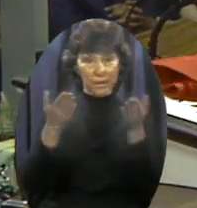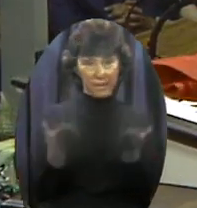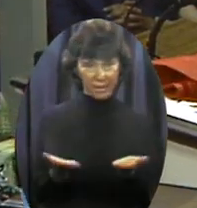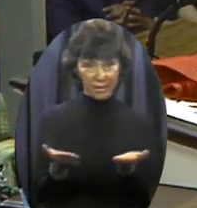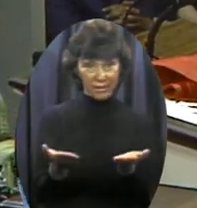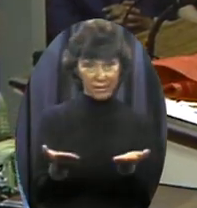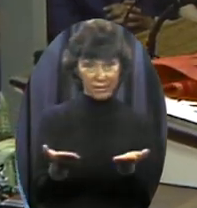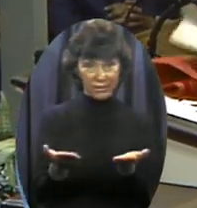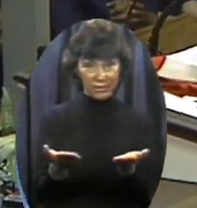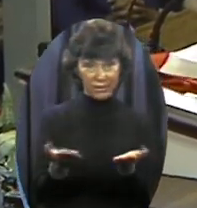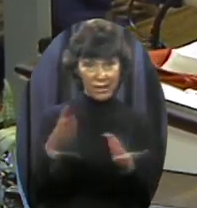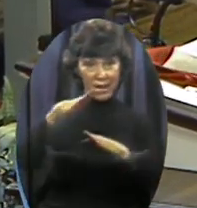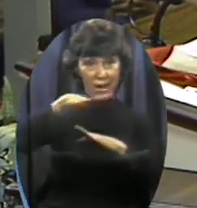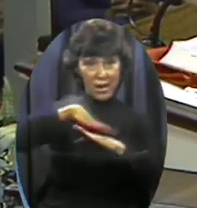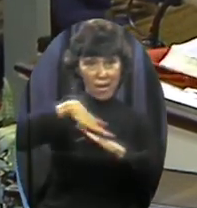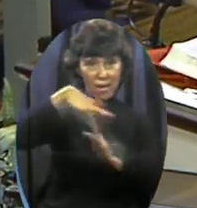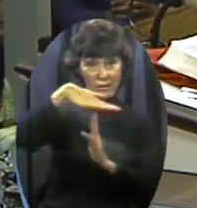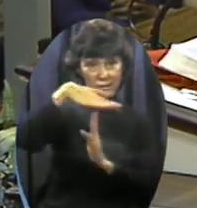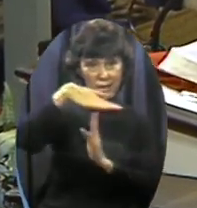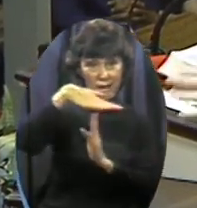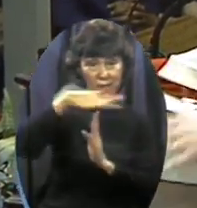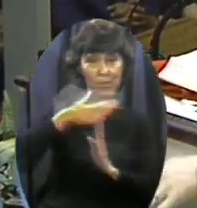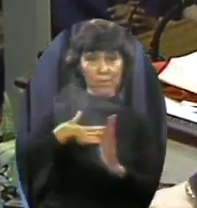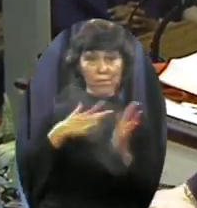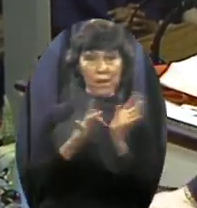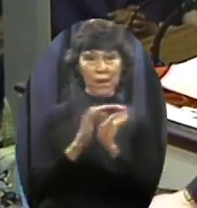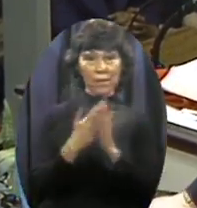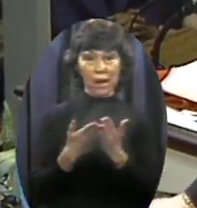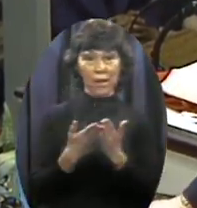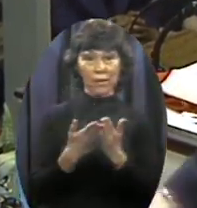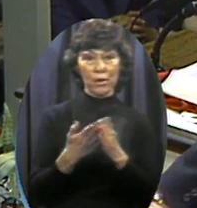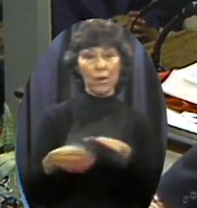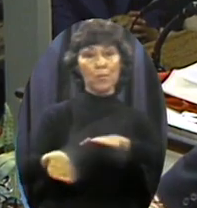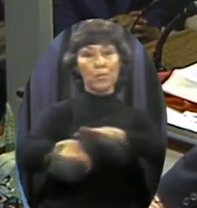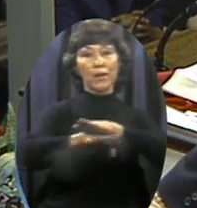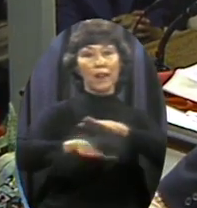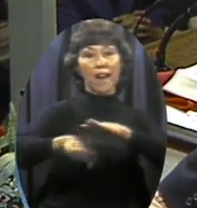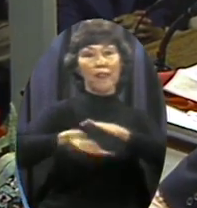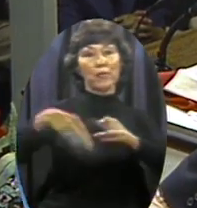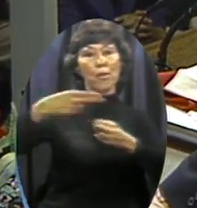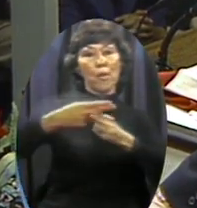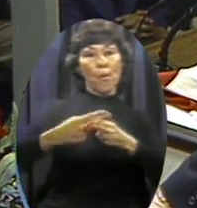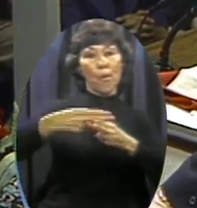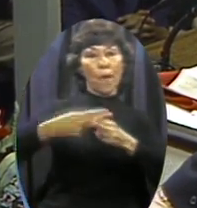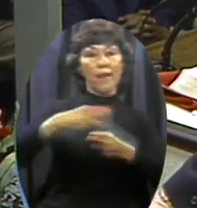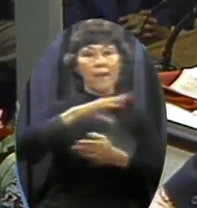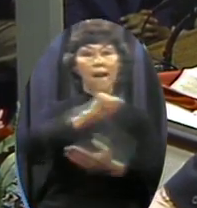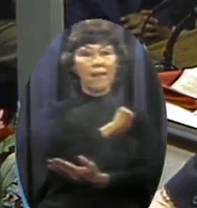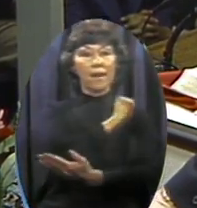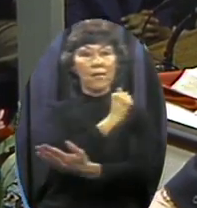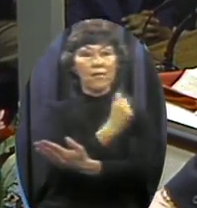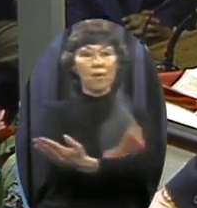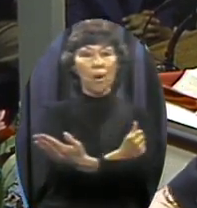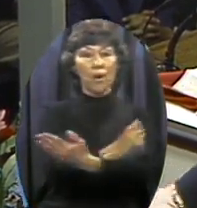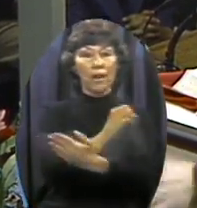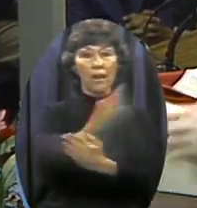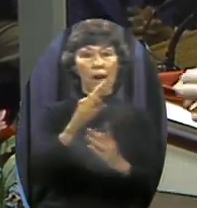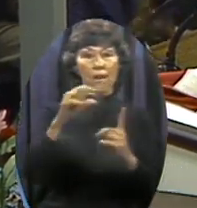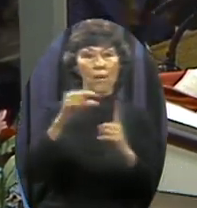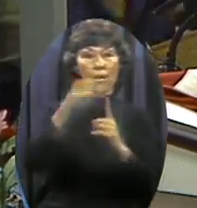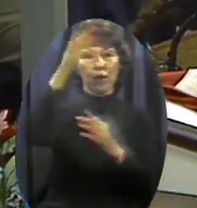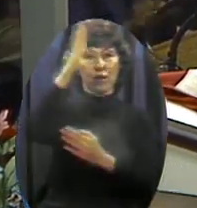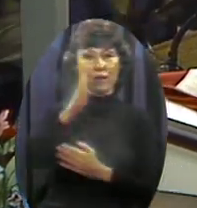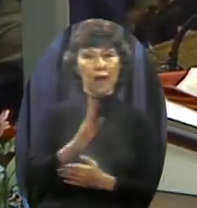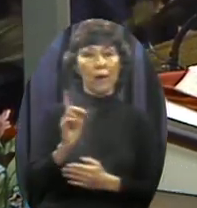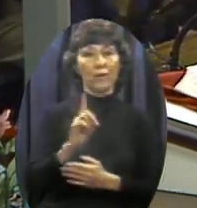right on top of it And put it under the weight and the authority of the Word of God Where it belongs Amen I may keep it there I don't know